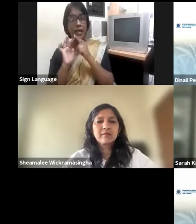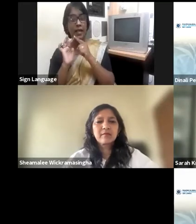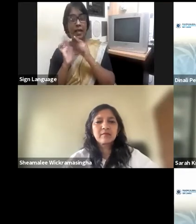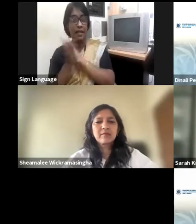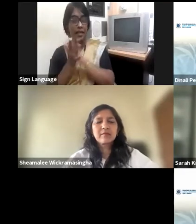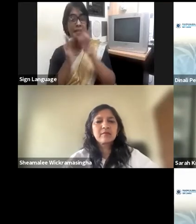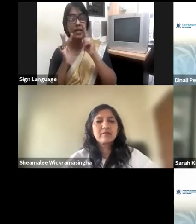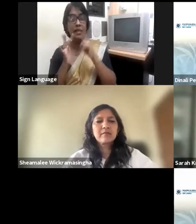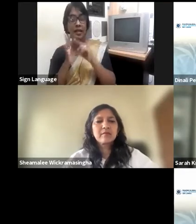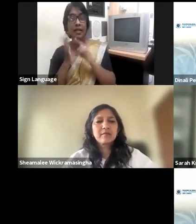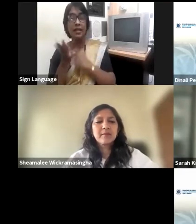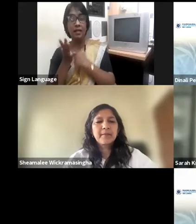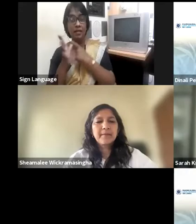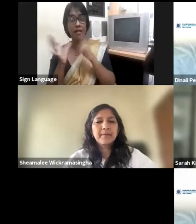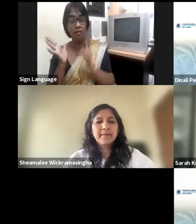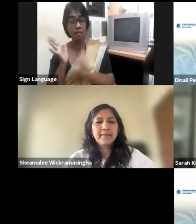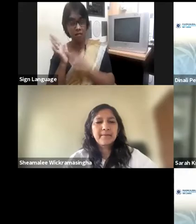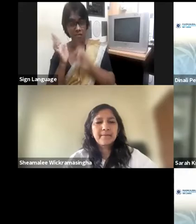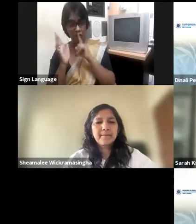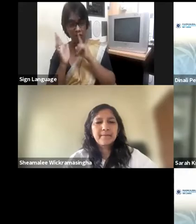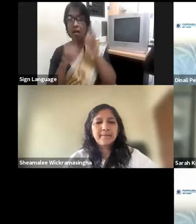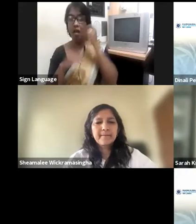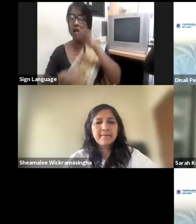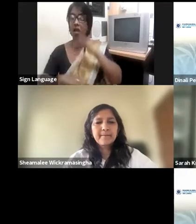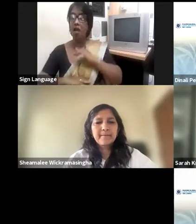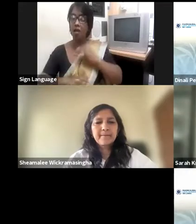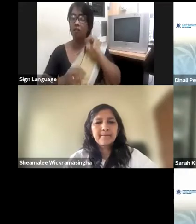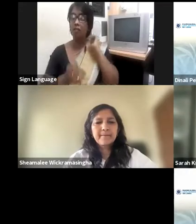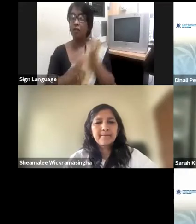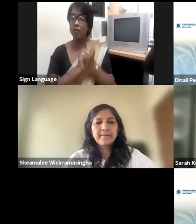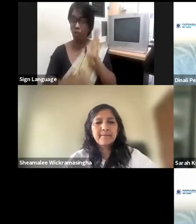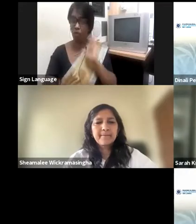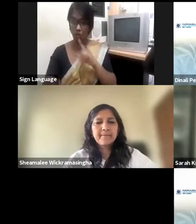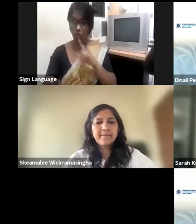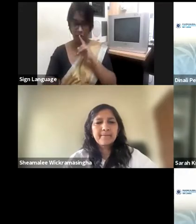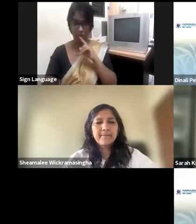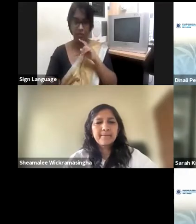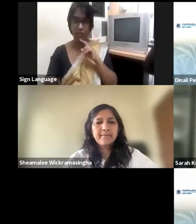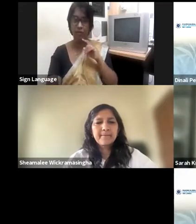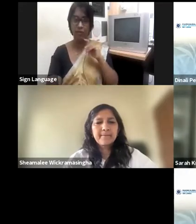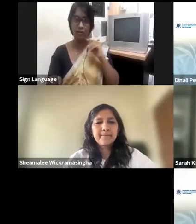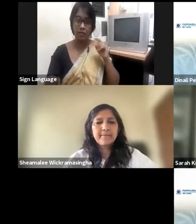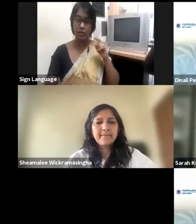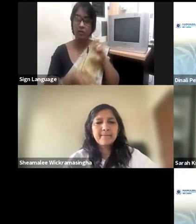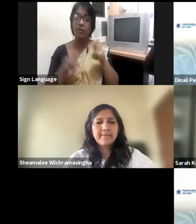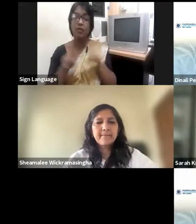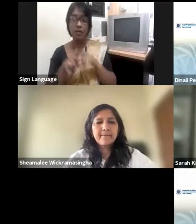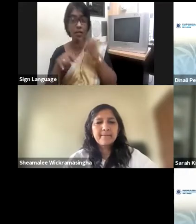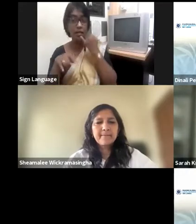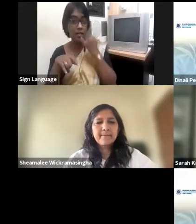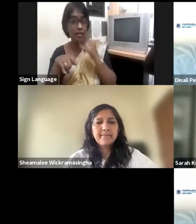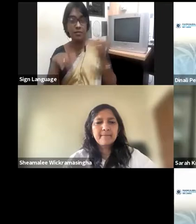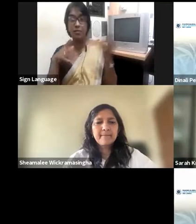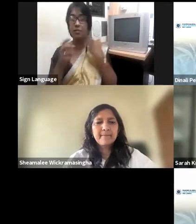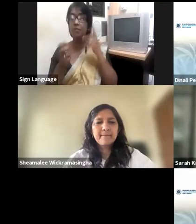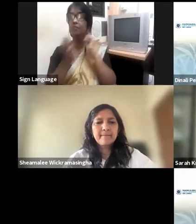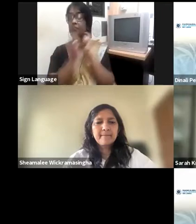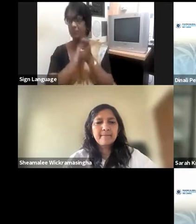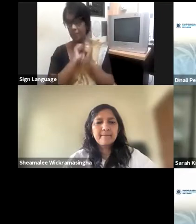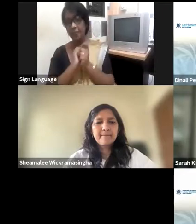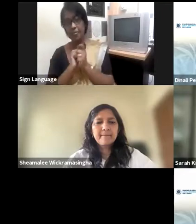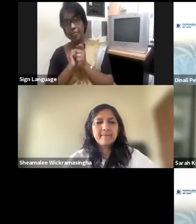a change that is needed in all of us. And change doesn't come about easily. And usually if you